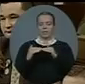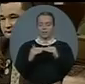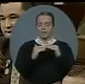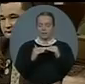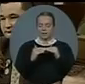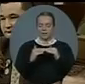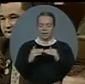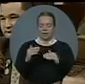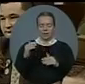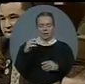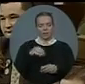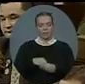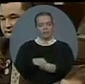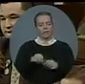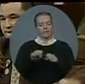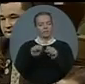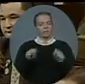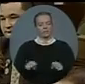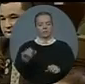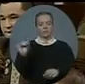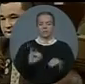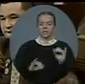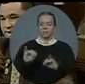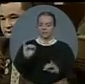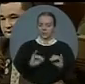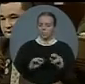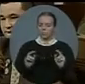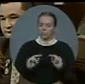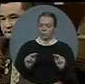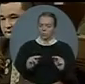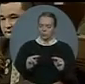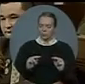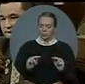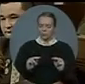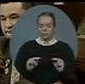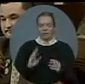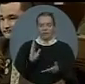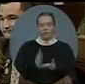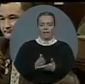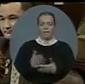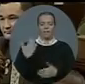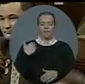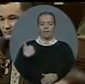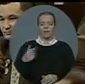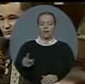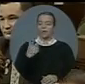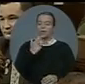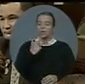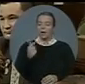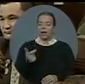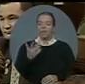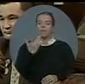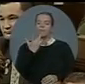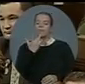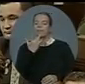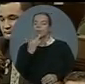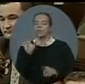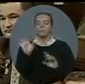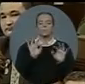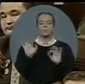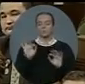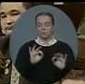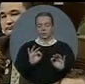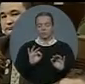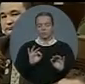Mr. Speaker, this government is ending the kind of preferential practices over on the other side that led to the backlog. But, Mr. Speaker,